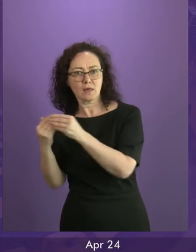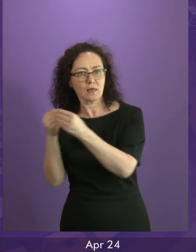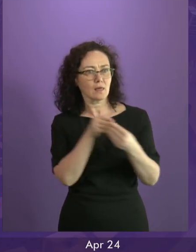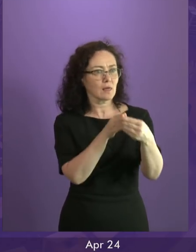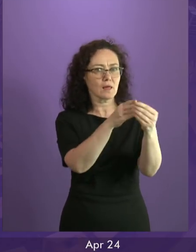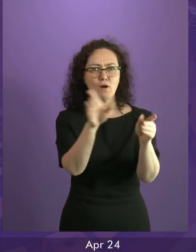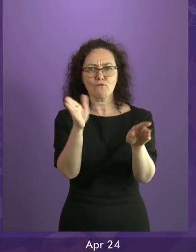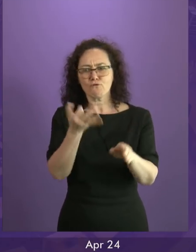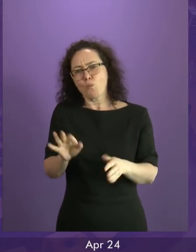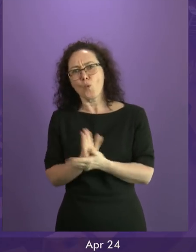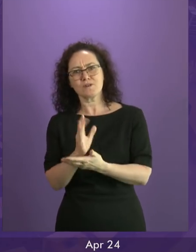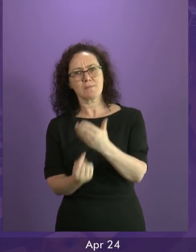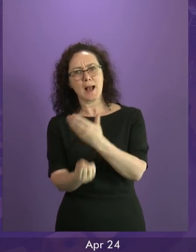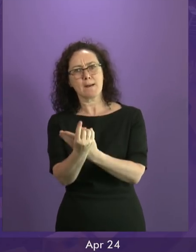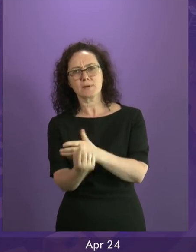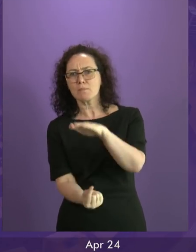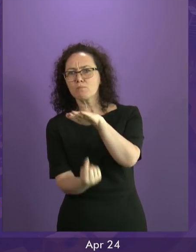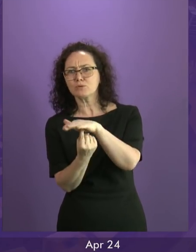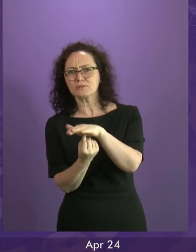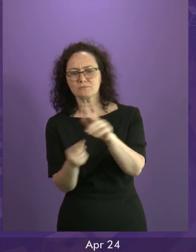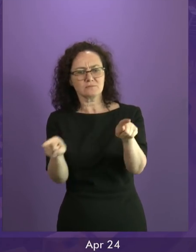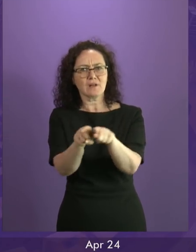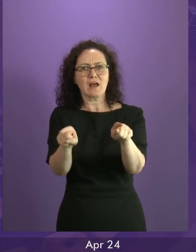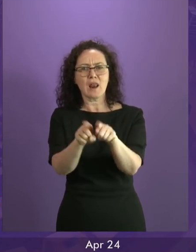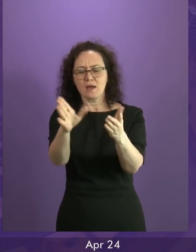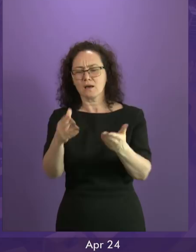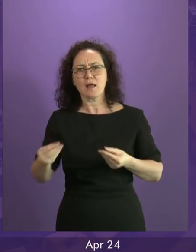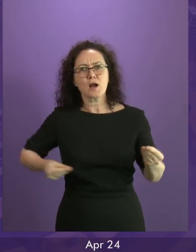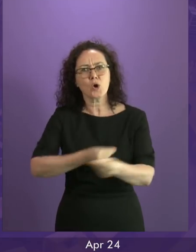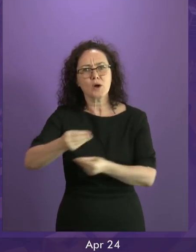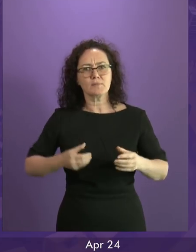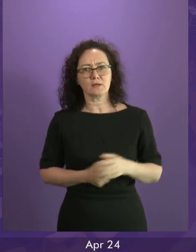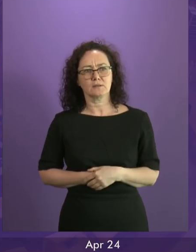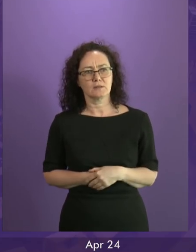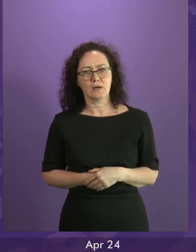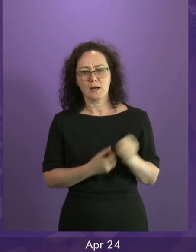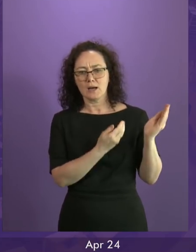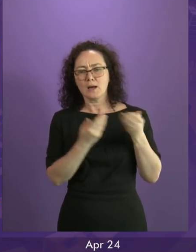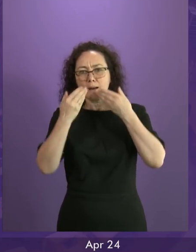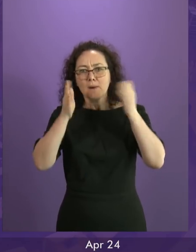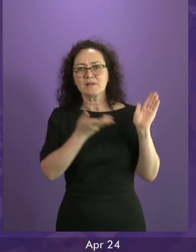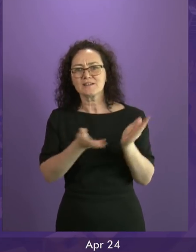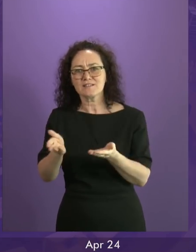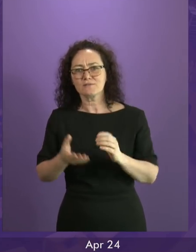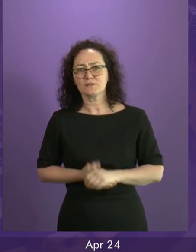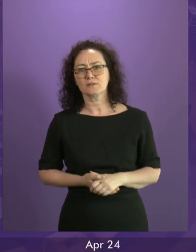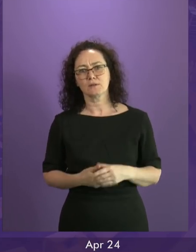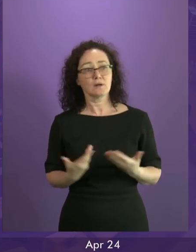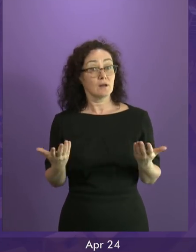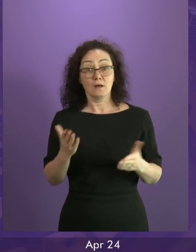A low-pay economy, exhausted public services, one in four children living in poverty.